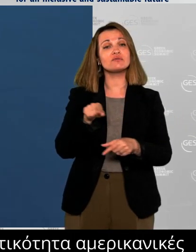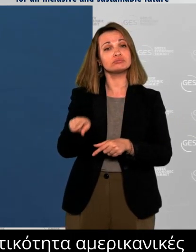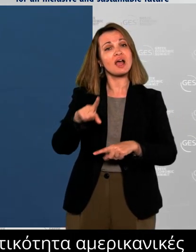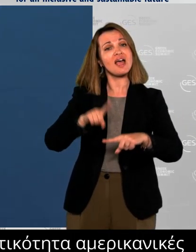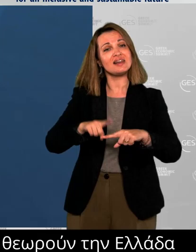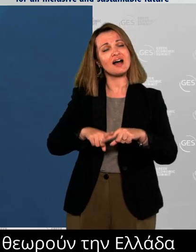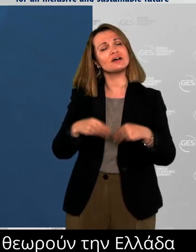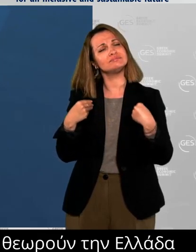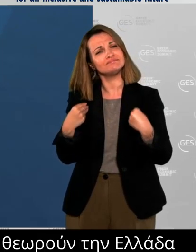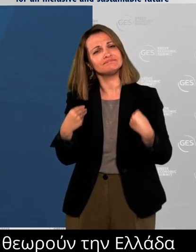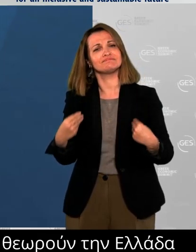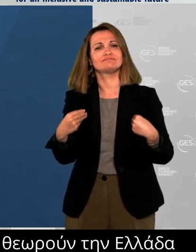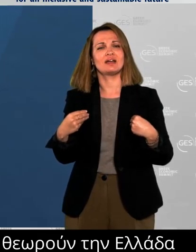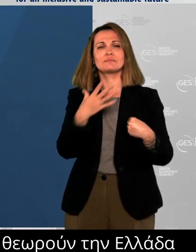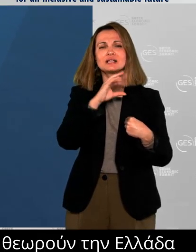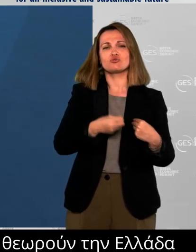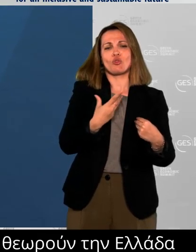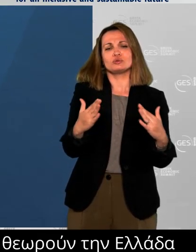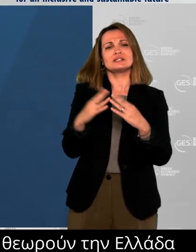in the renewable energy sector.